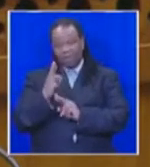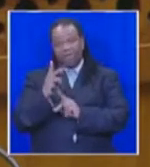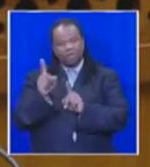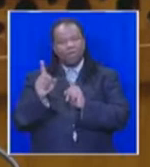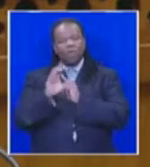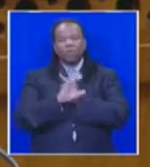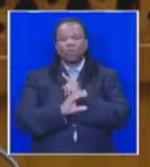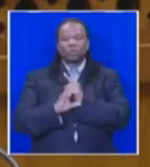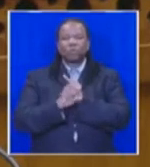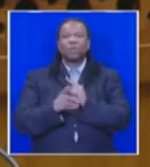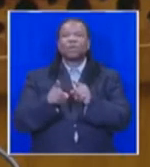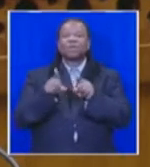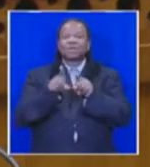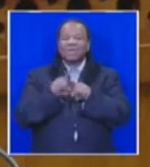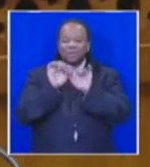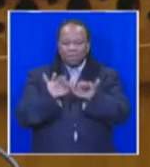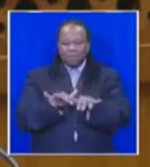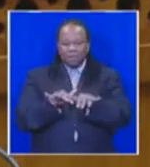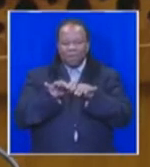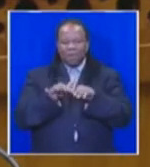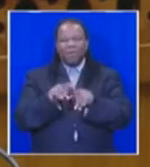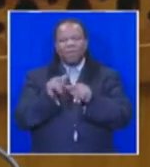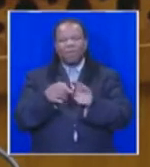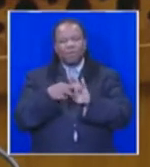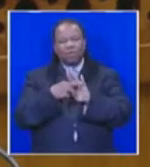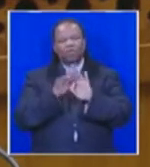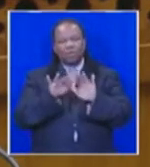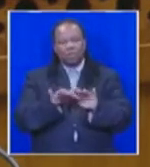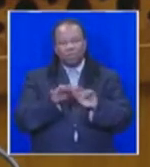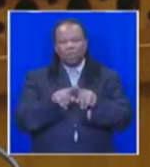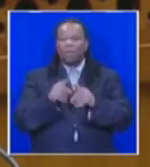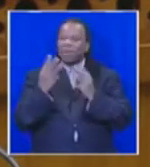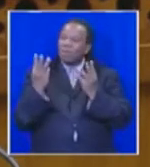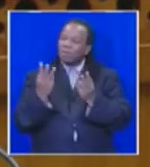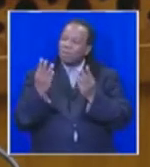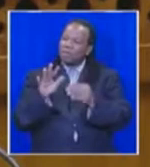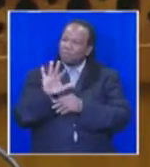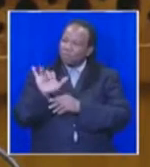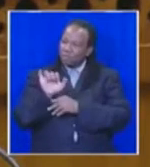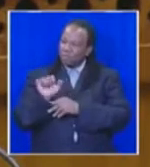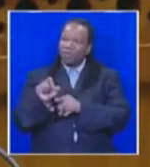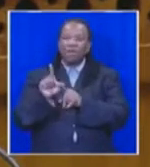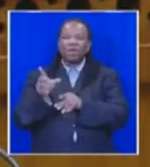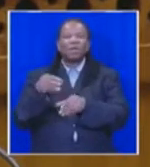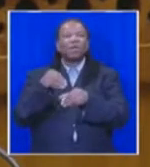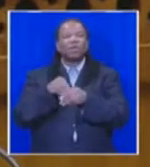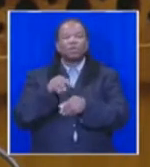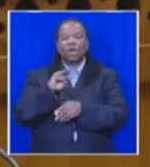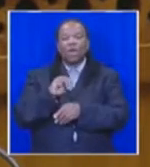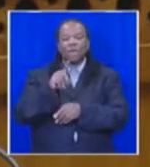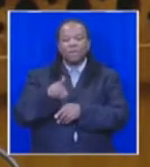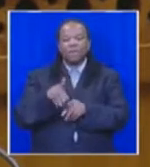but for the institution of Parliament, the rules of Parliament and the people of South Africa including MPs and